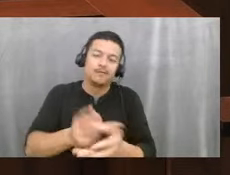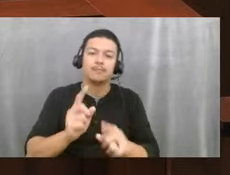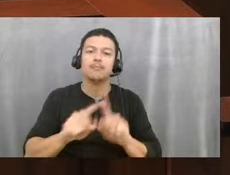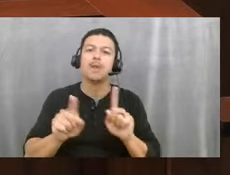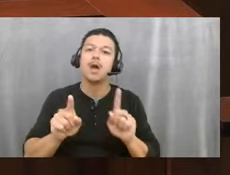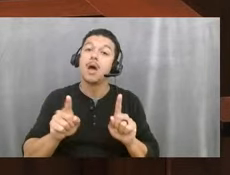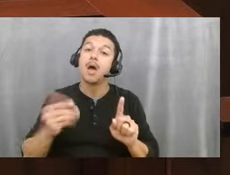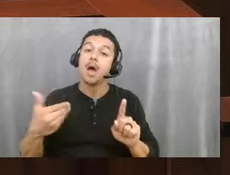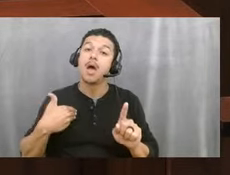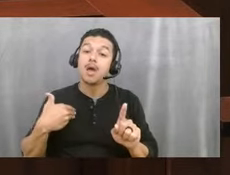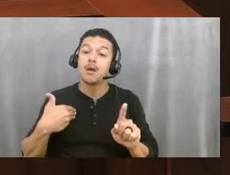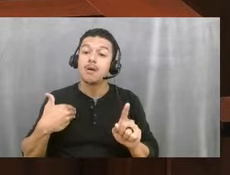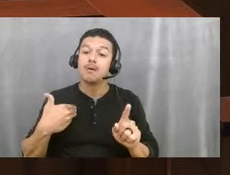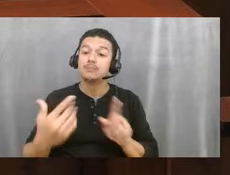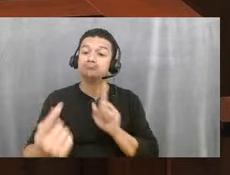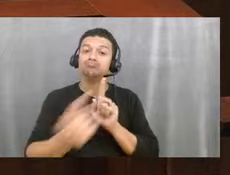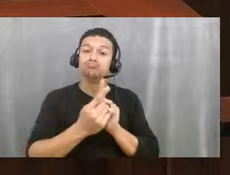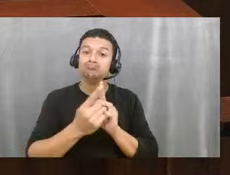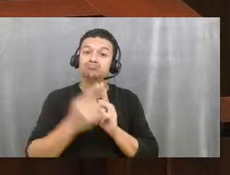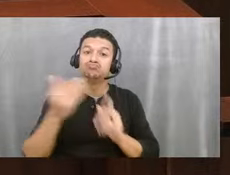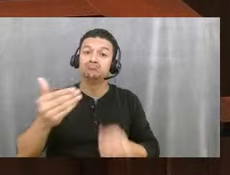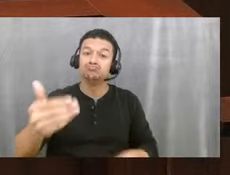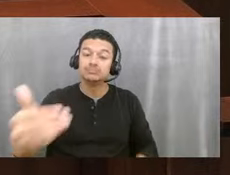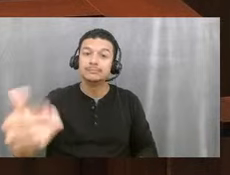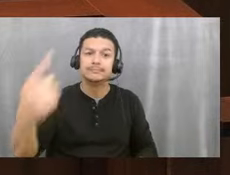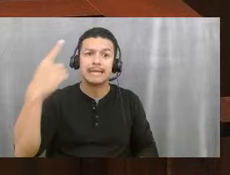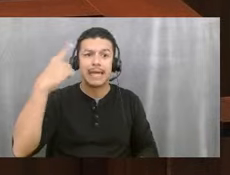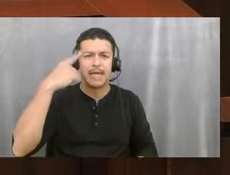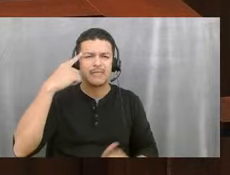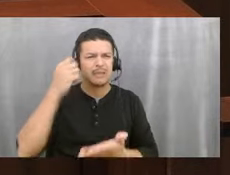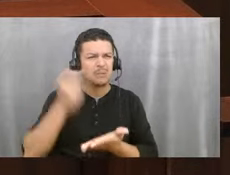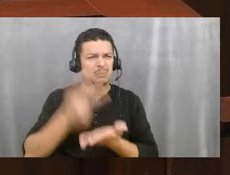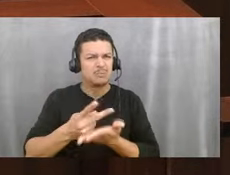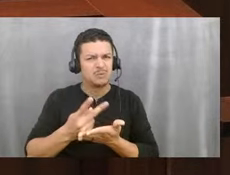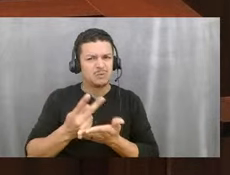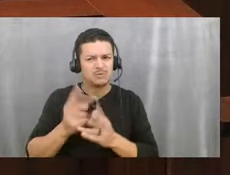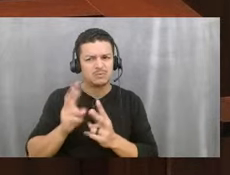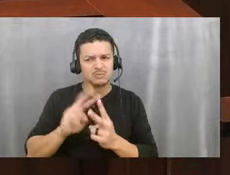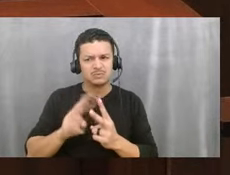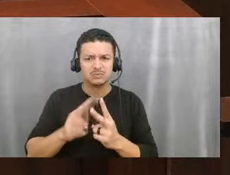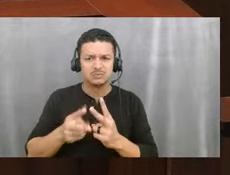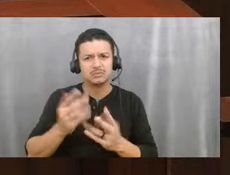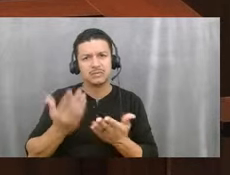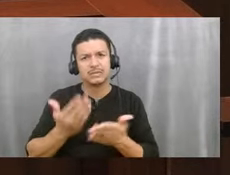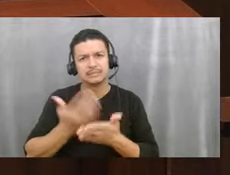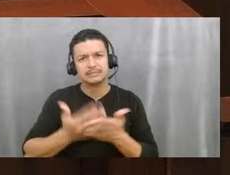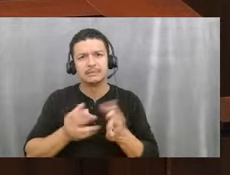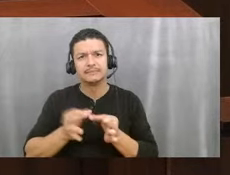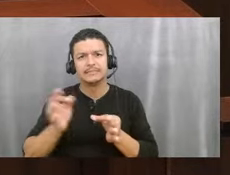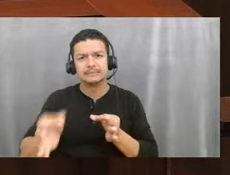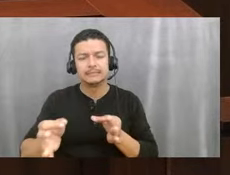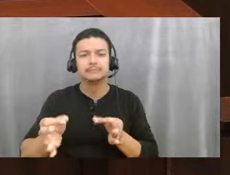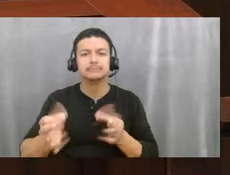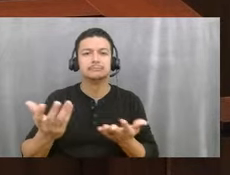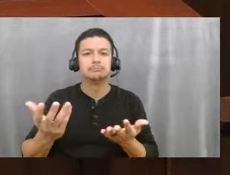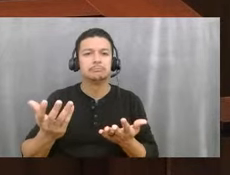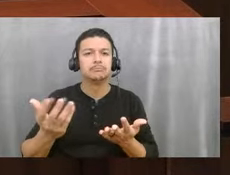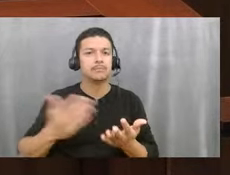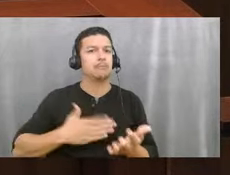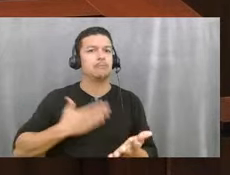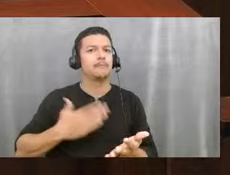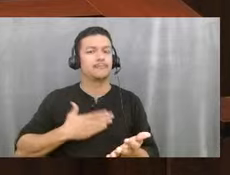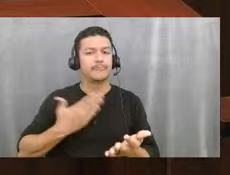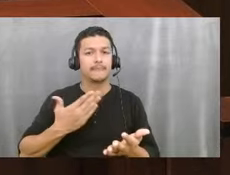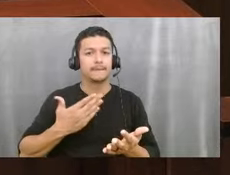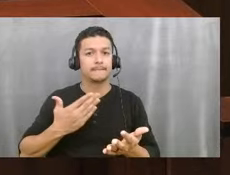come to us frequently. I think we just approved a couple more or maybe some extensions. So I'm happy to help direct